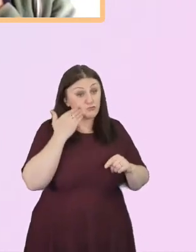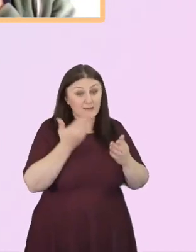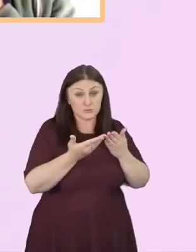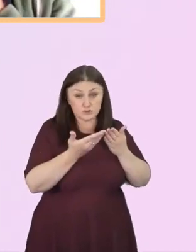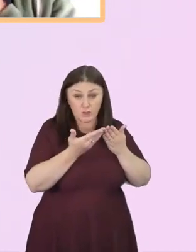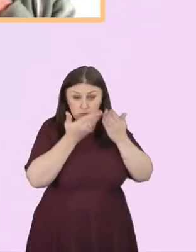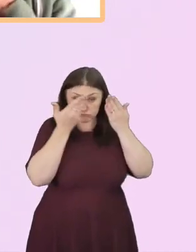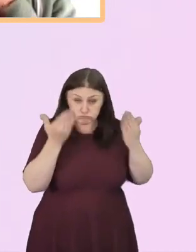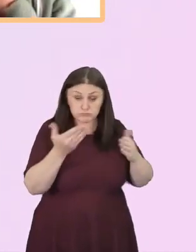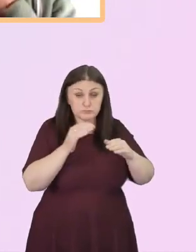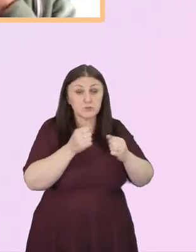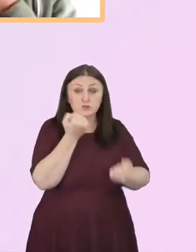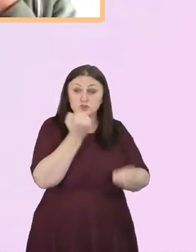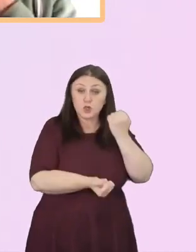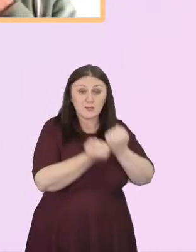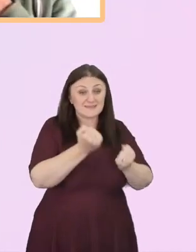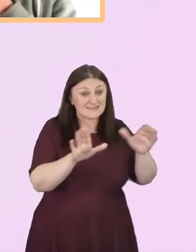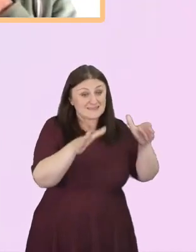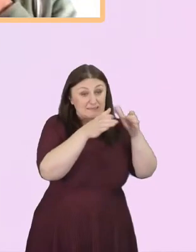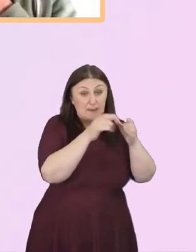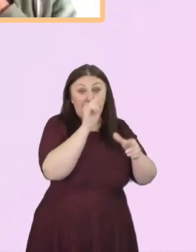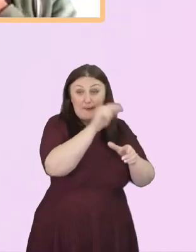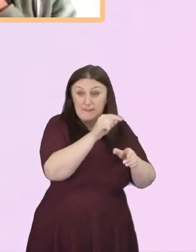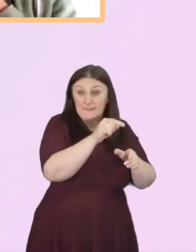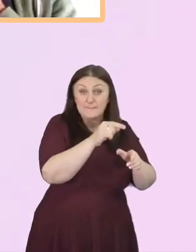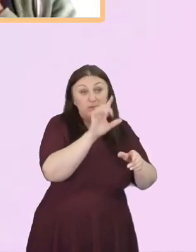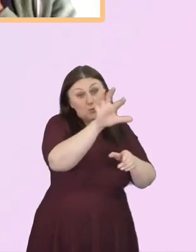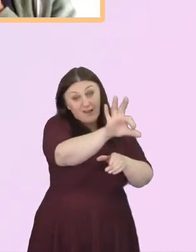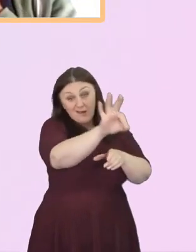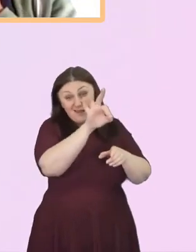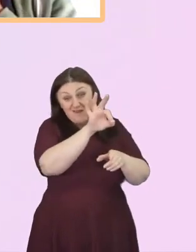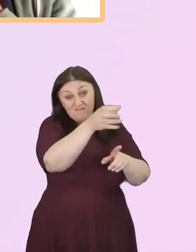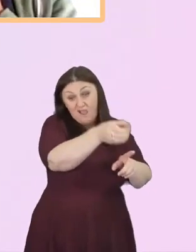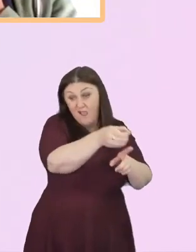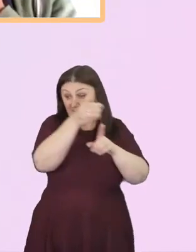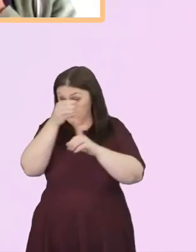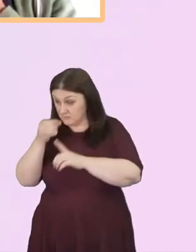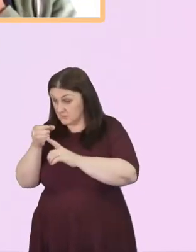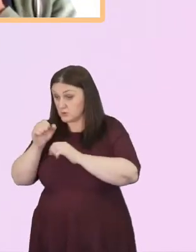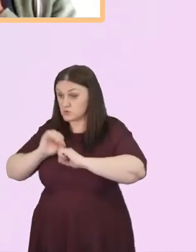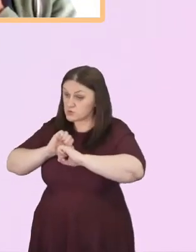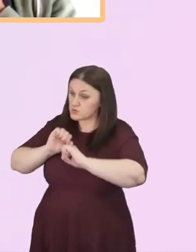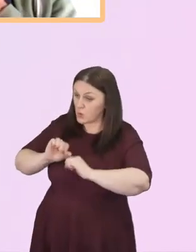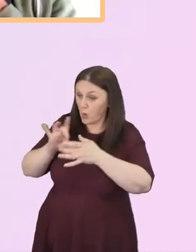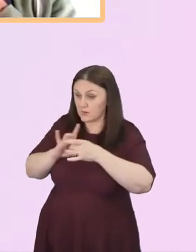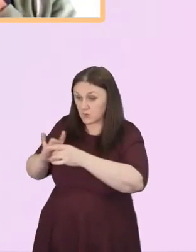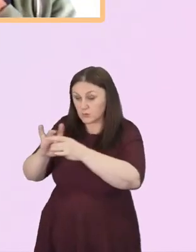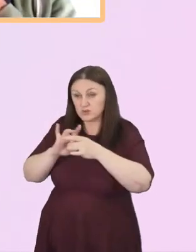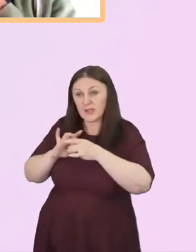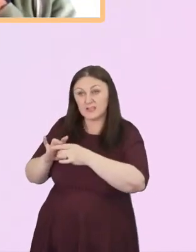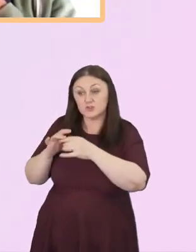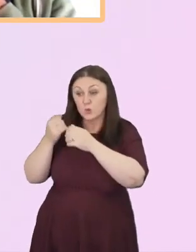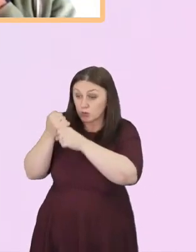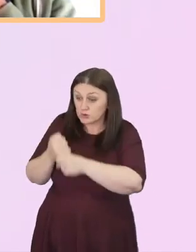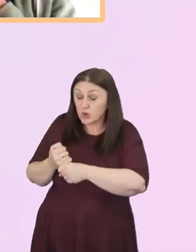with your, whether it be church or association or in whatever way. The other thing I'm going to